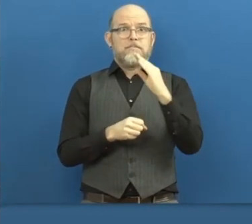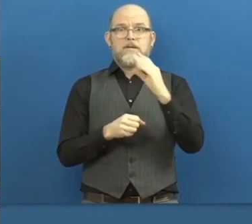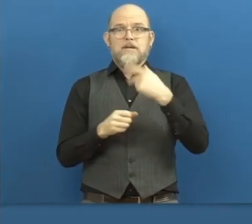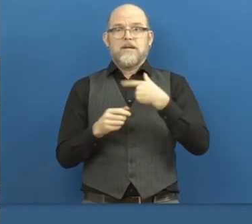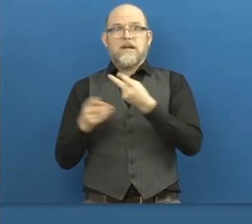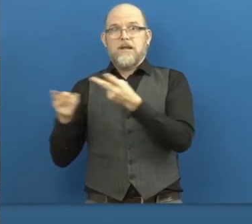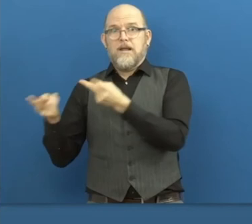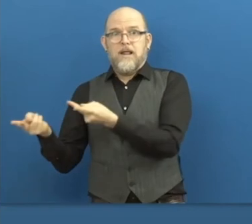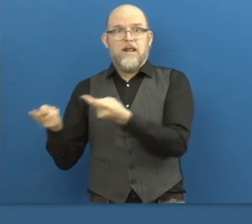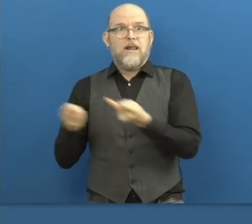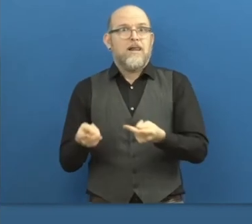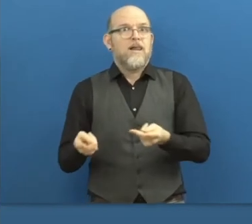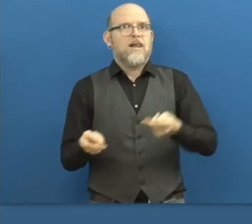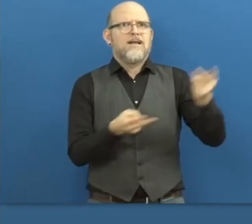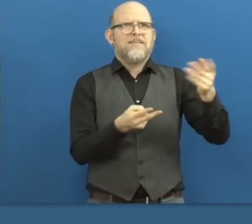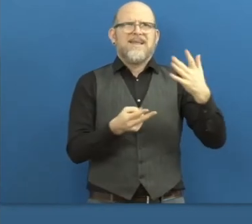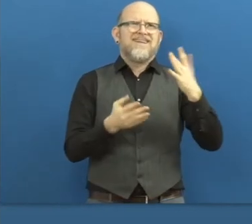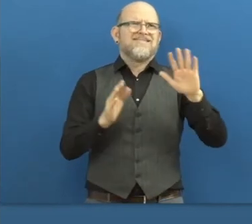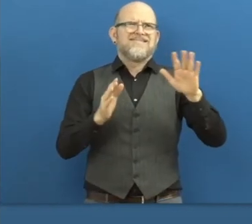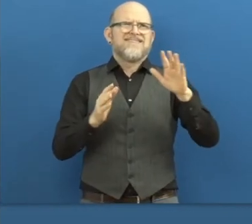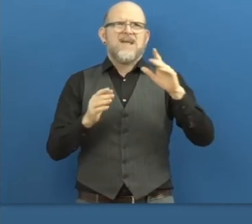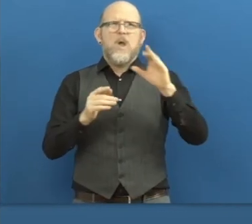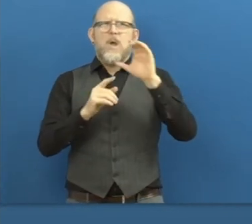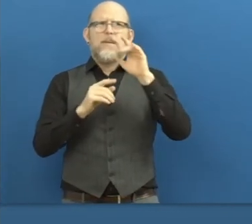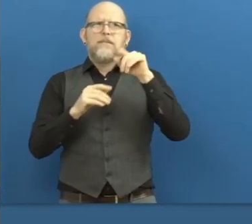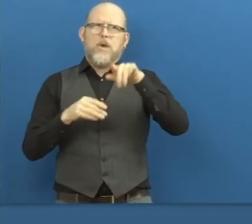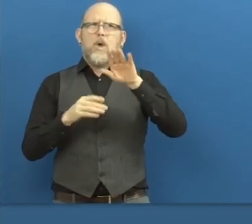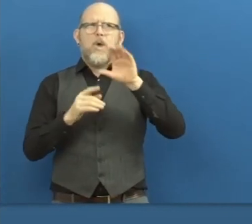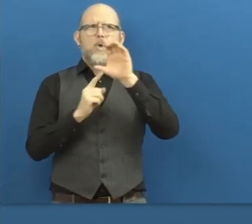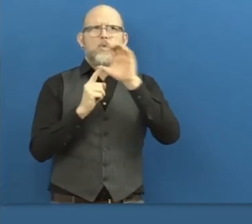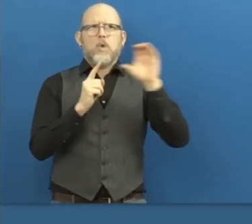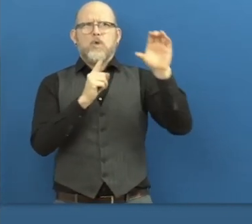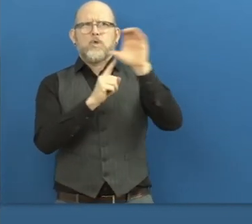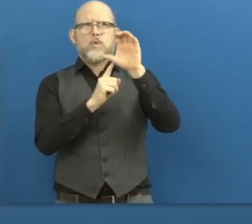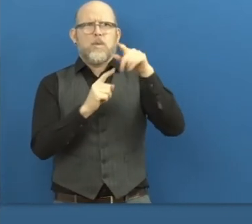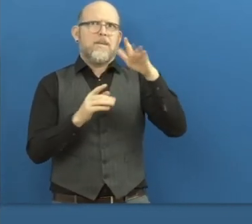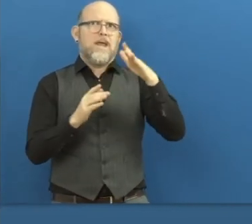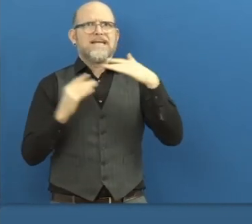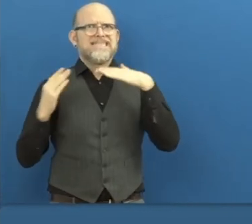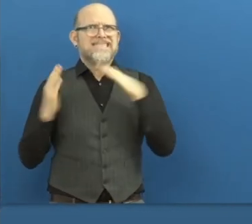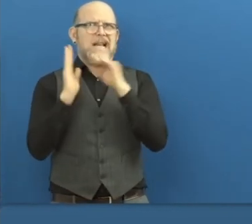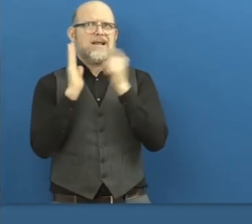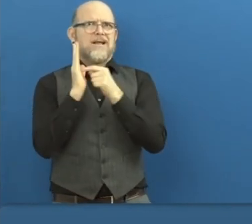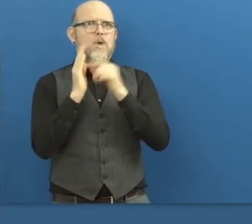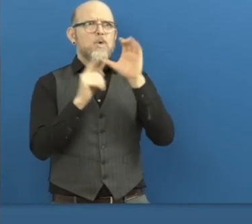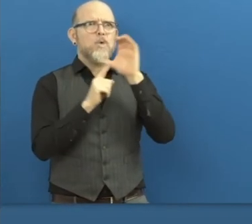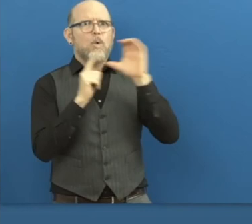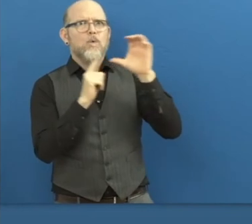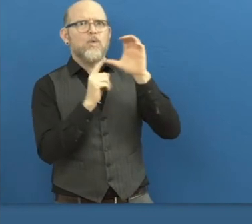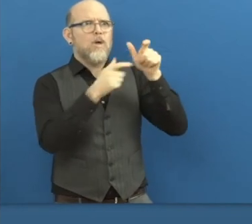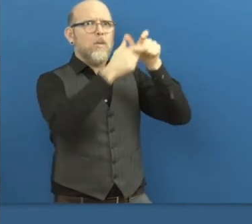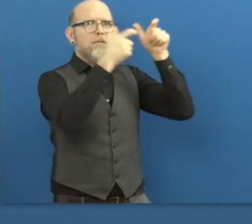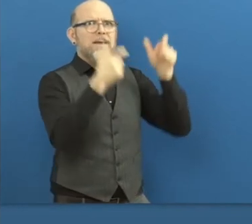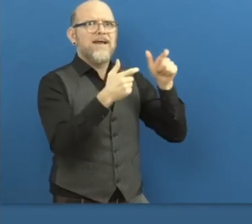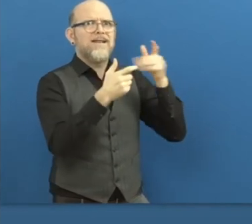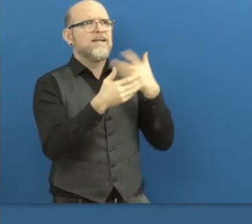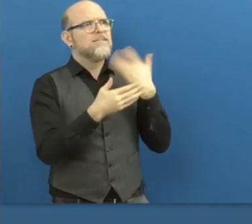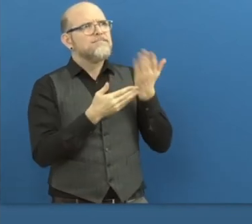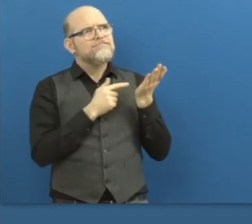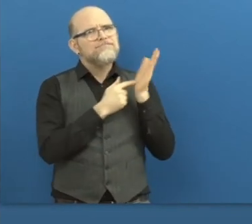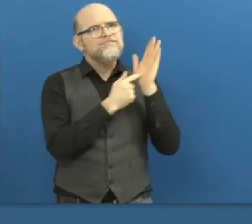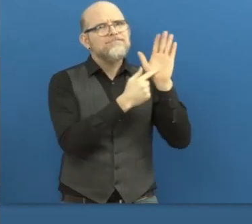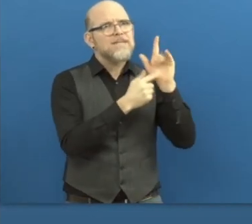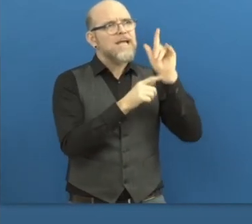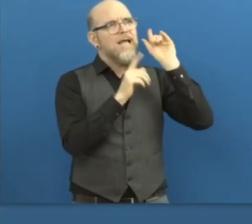challenges that we have to convince companies to be more inclusive. So I